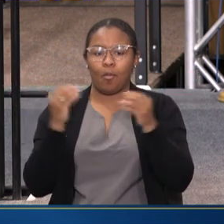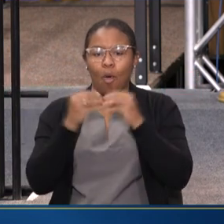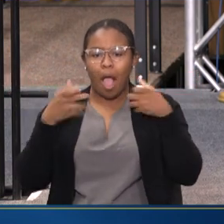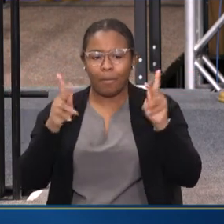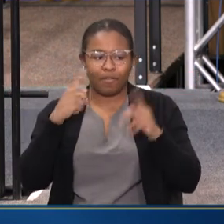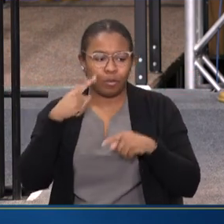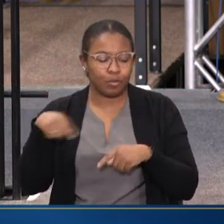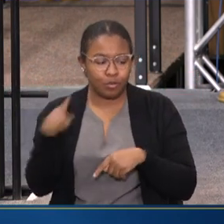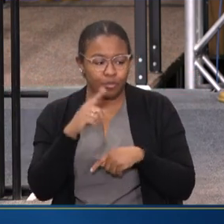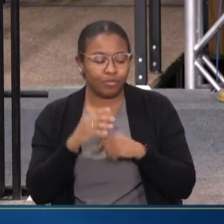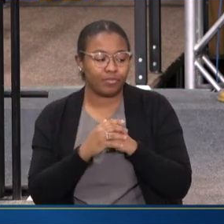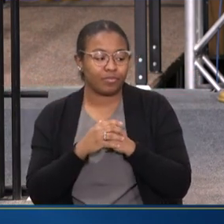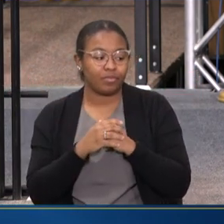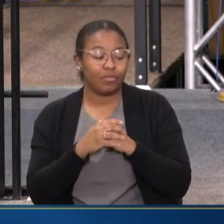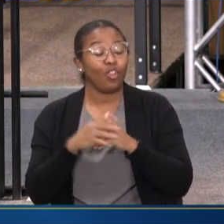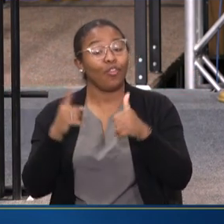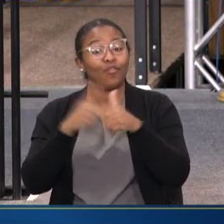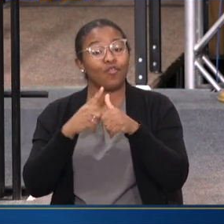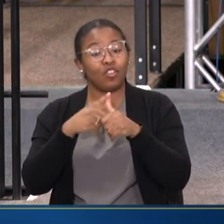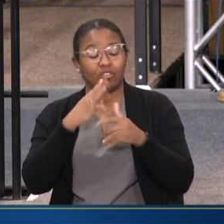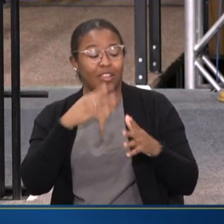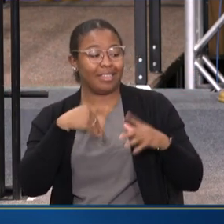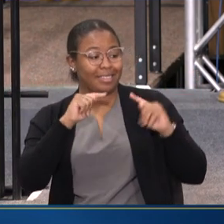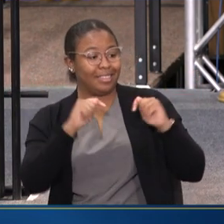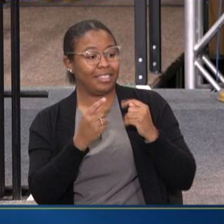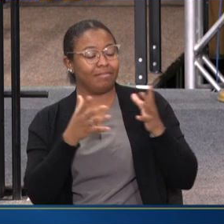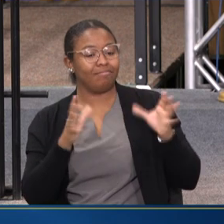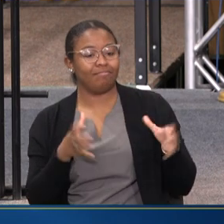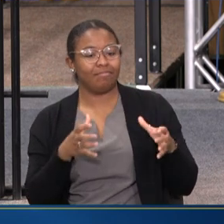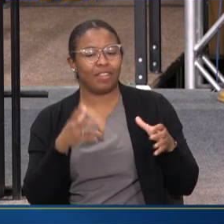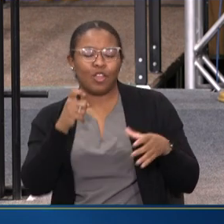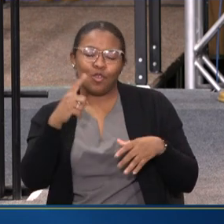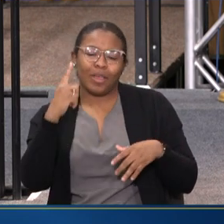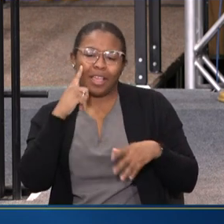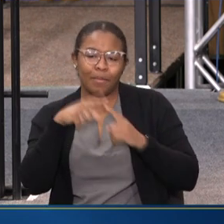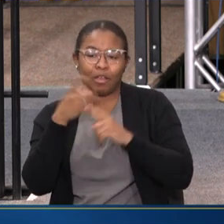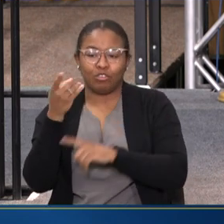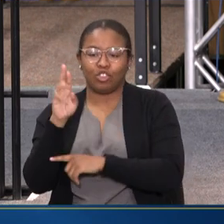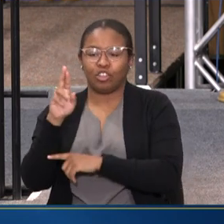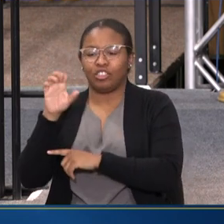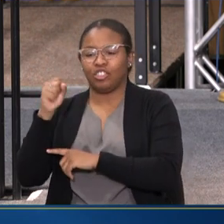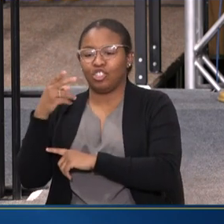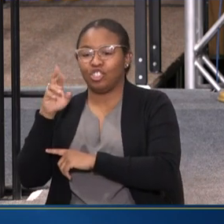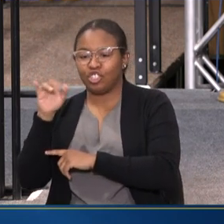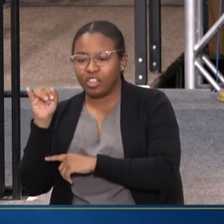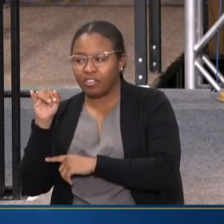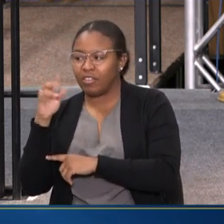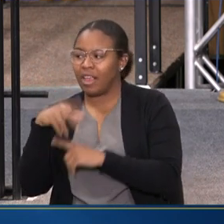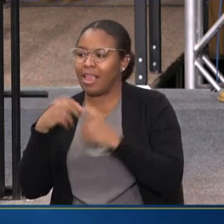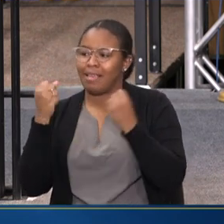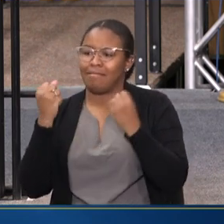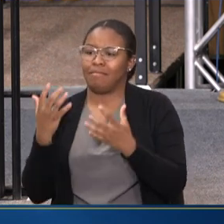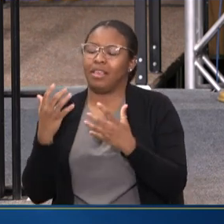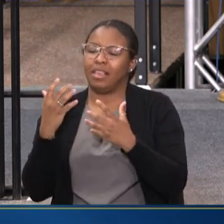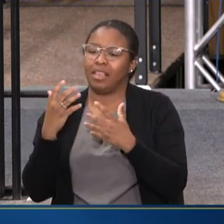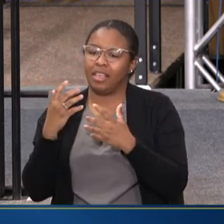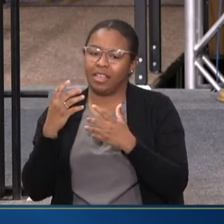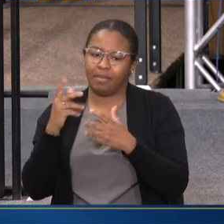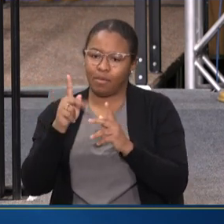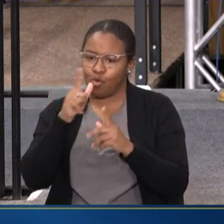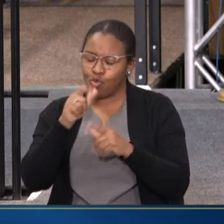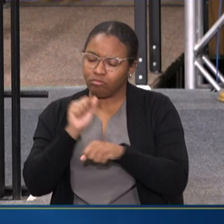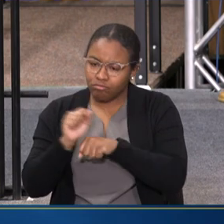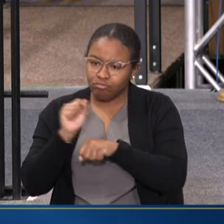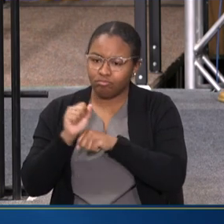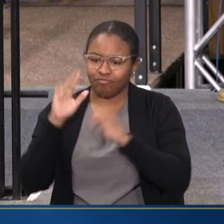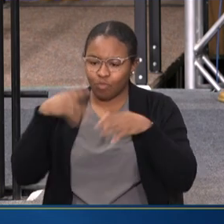IF I CAN START BY SAYING TO OUR TEAM, AND YOU'RE GOING TO HEAR FROM DR. SHERRY AND MANY OF THE FOLKS THAT HAVE WORKED HARD ON THIS, WE